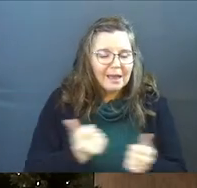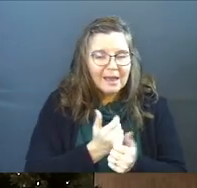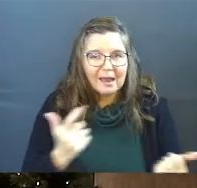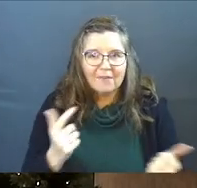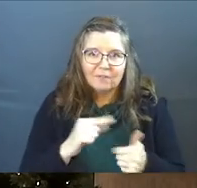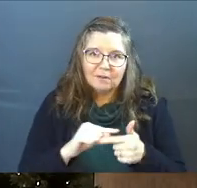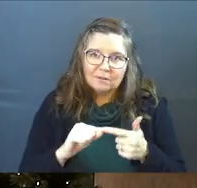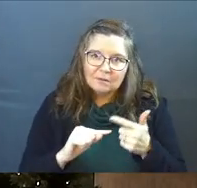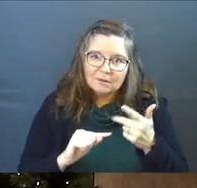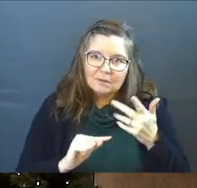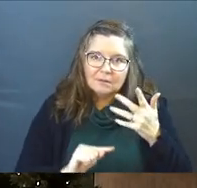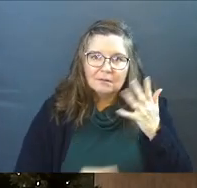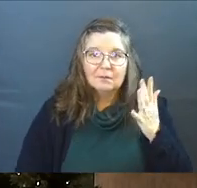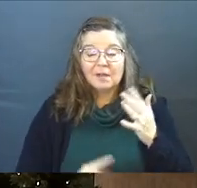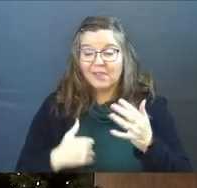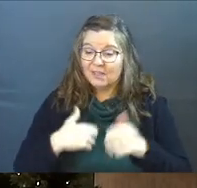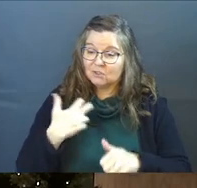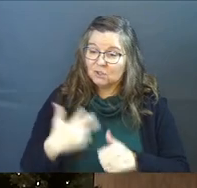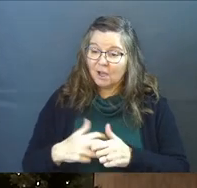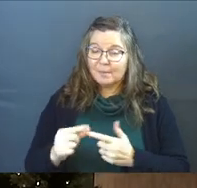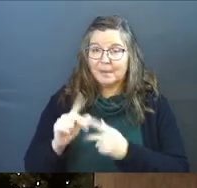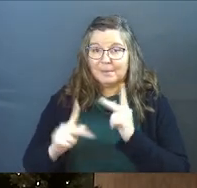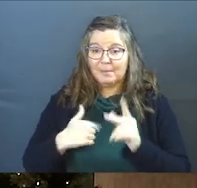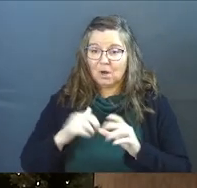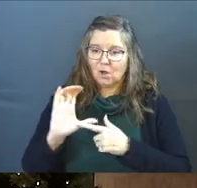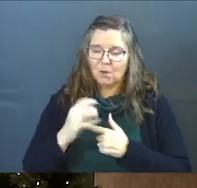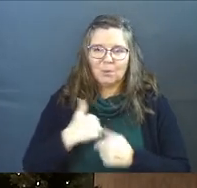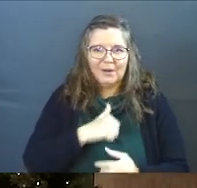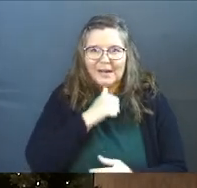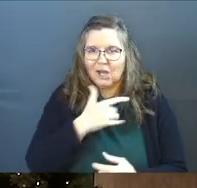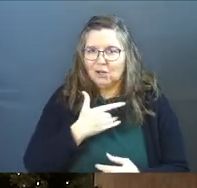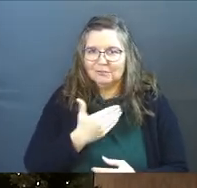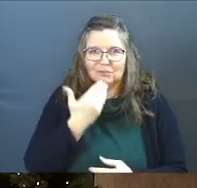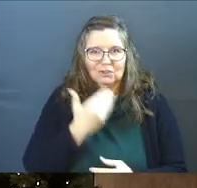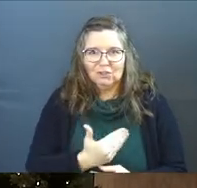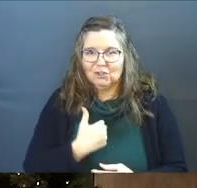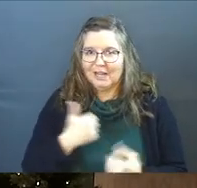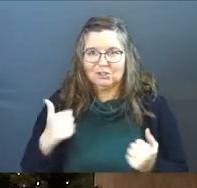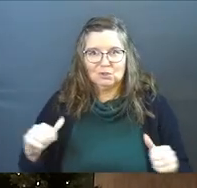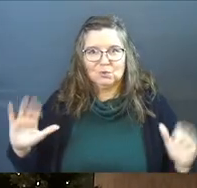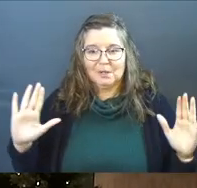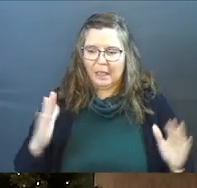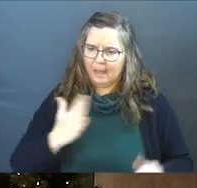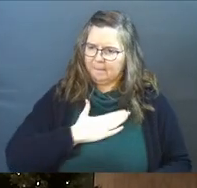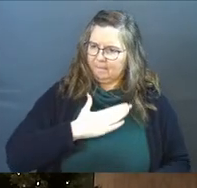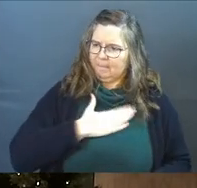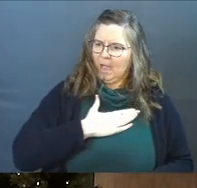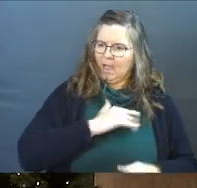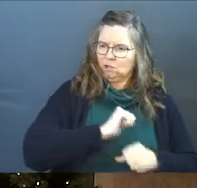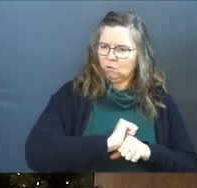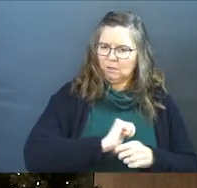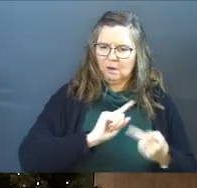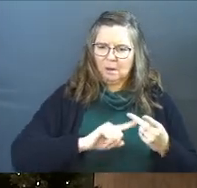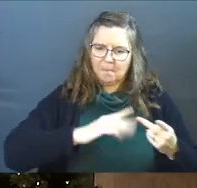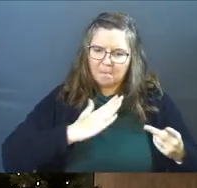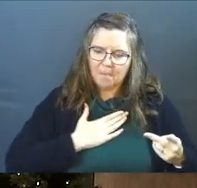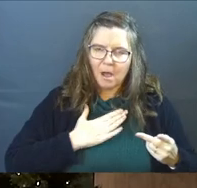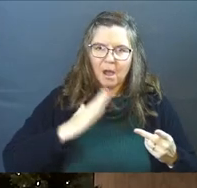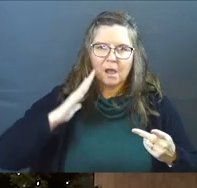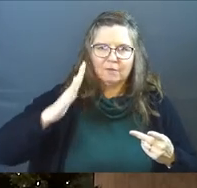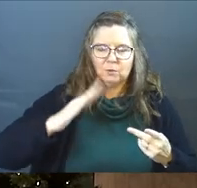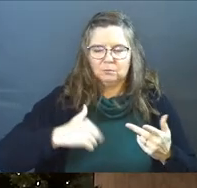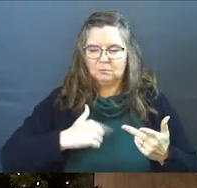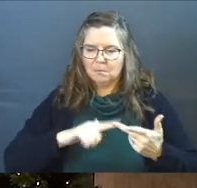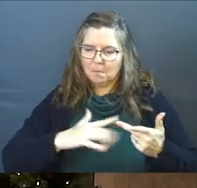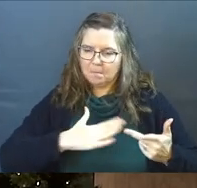and this is hard, especially for people in our culture because we're not good at surrendering, right? Like it's my career. It's my future. It's my